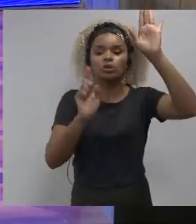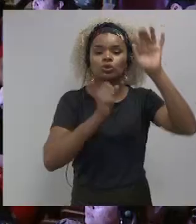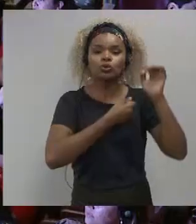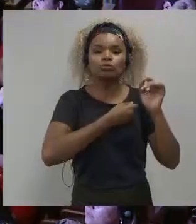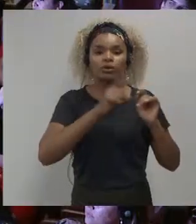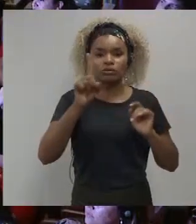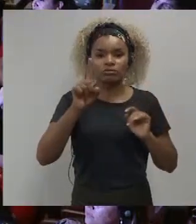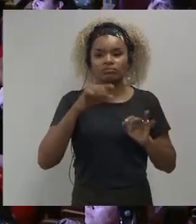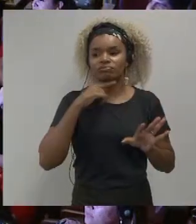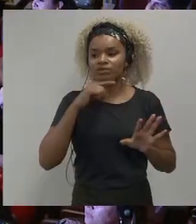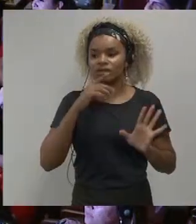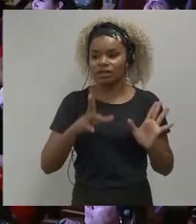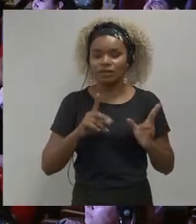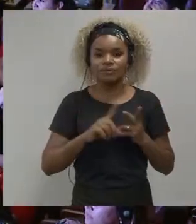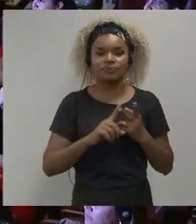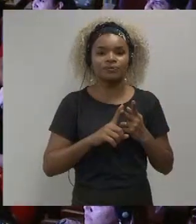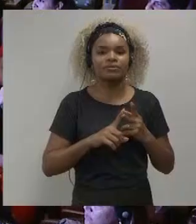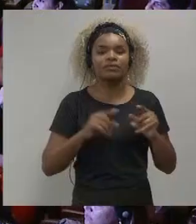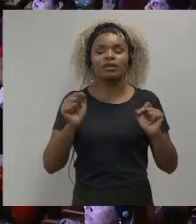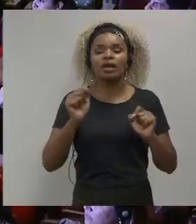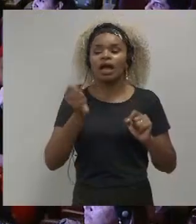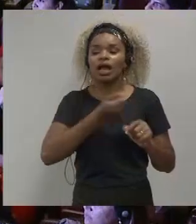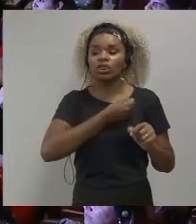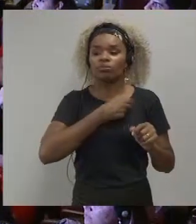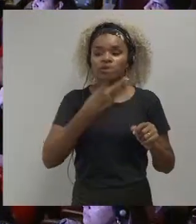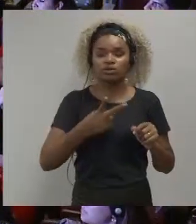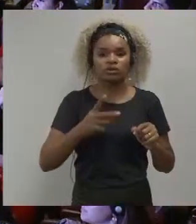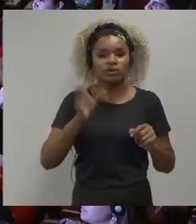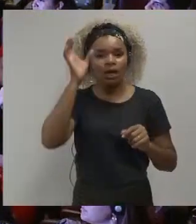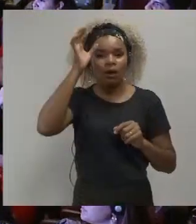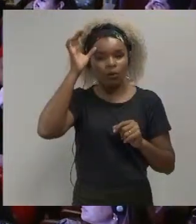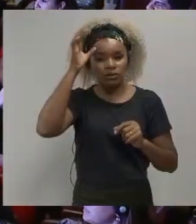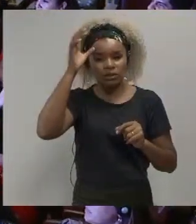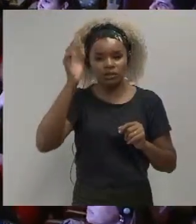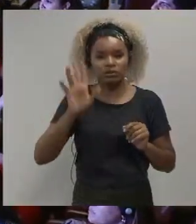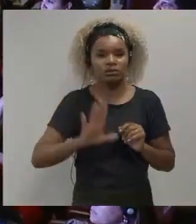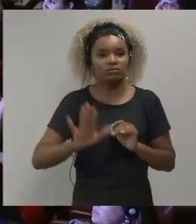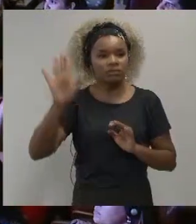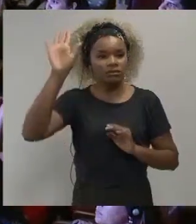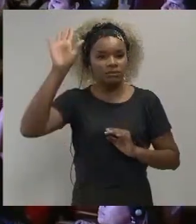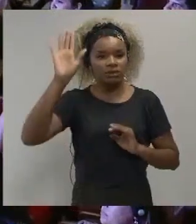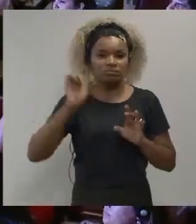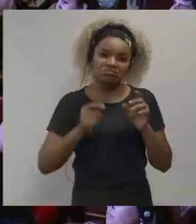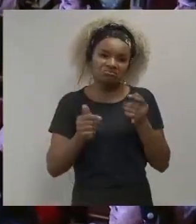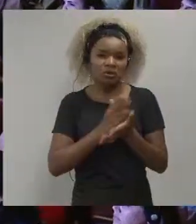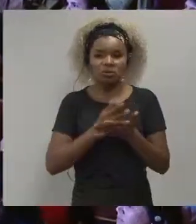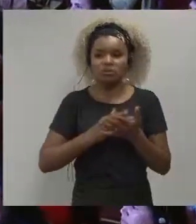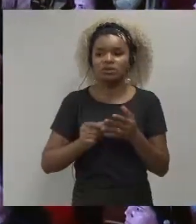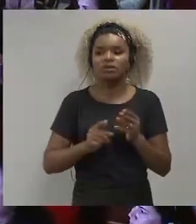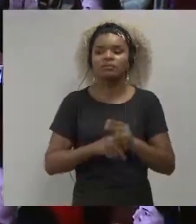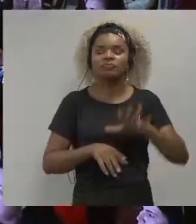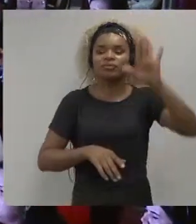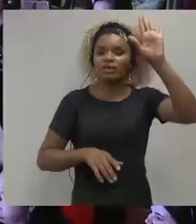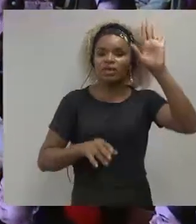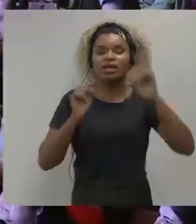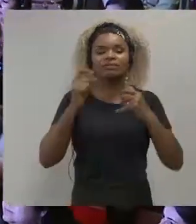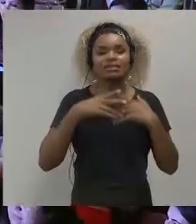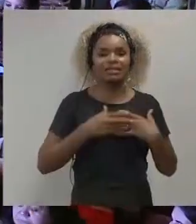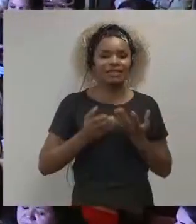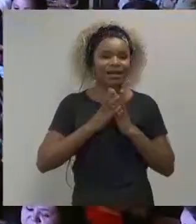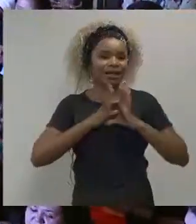nobody hands up if you think it's two conscientiousness a few hands up if you think it's three